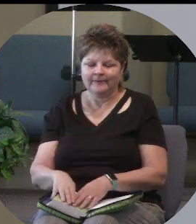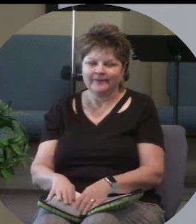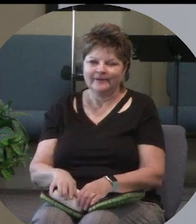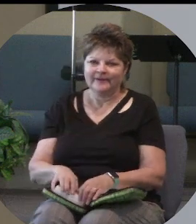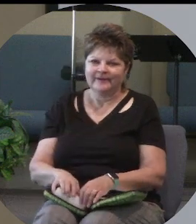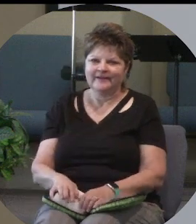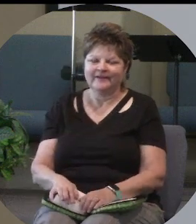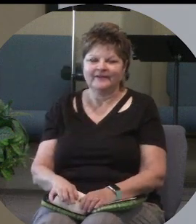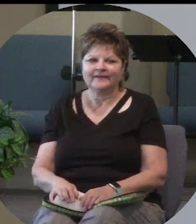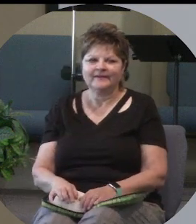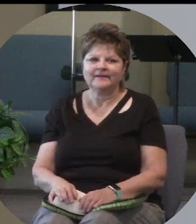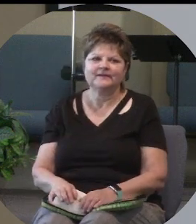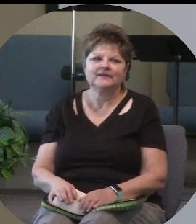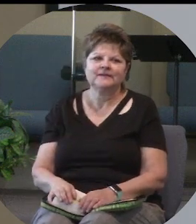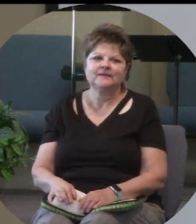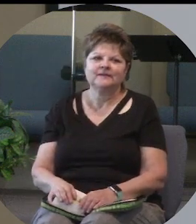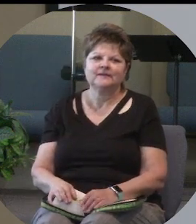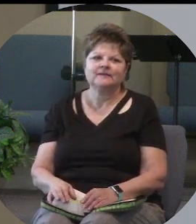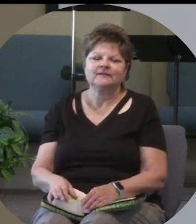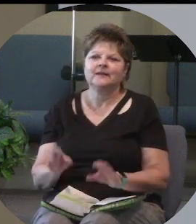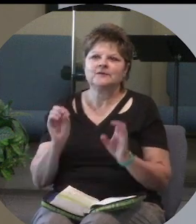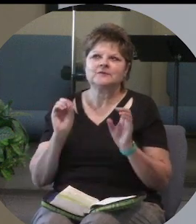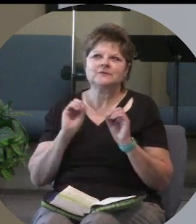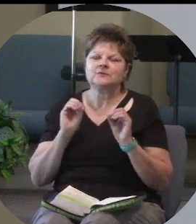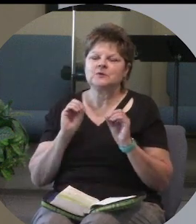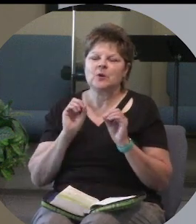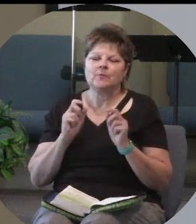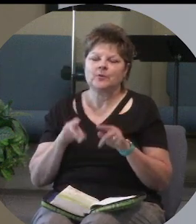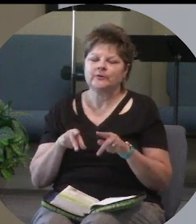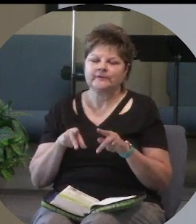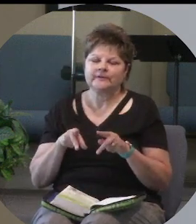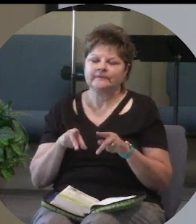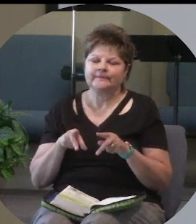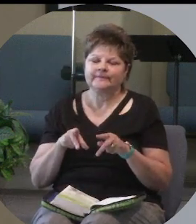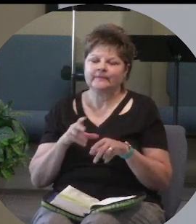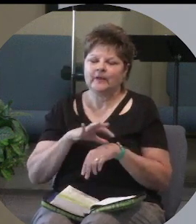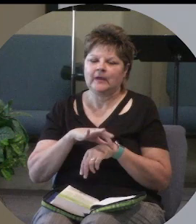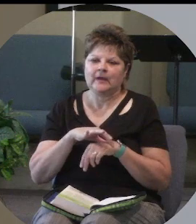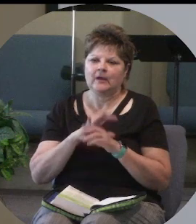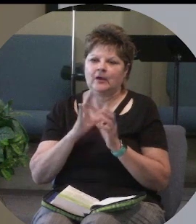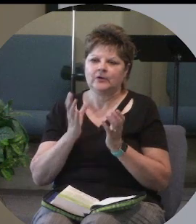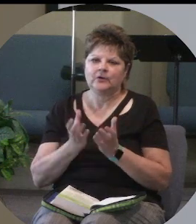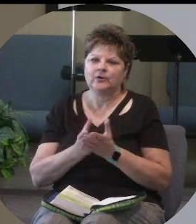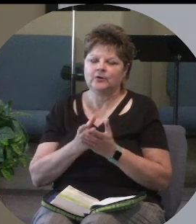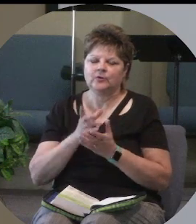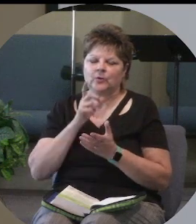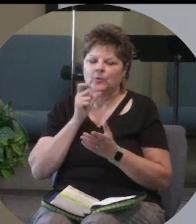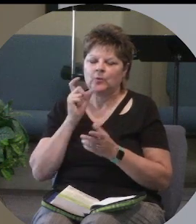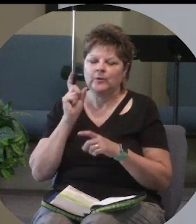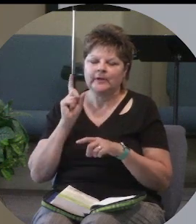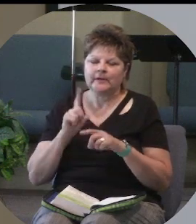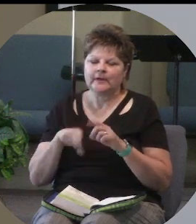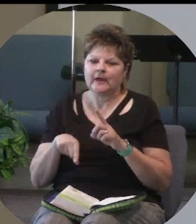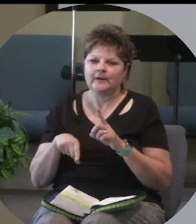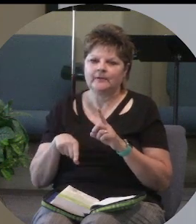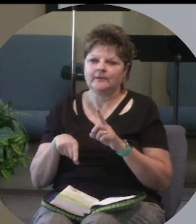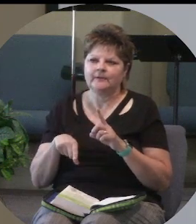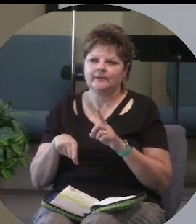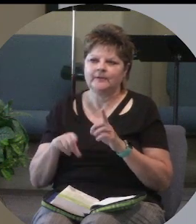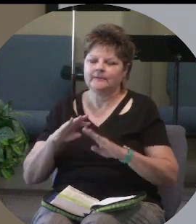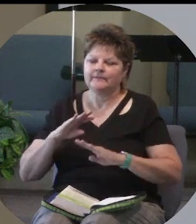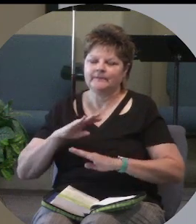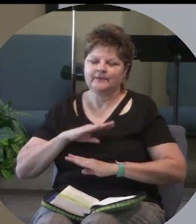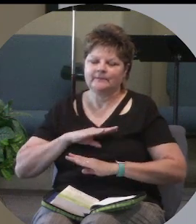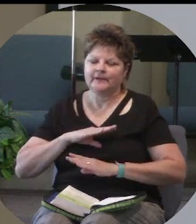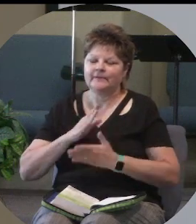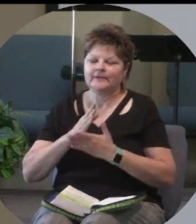is no person on the planet who cannot be met by some aspect of God's